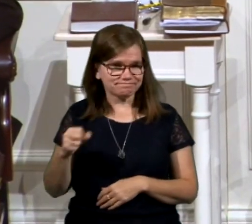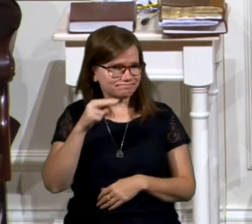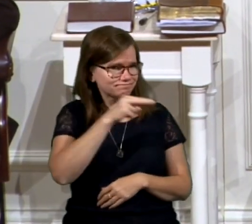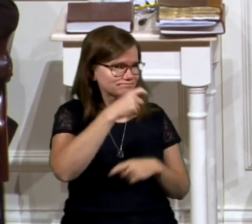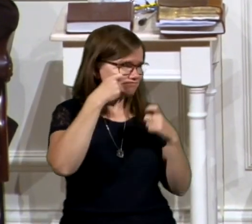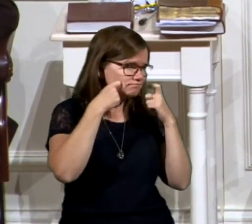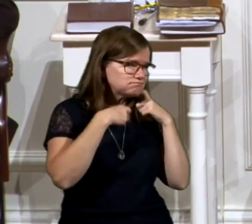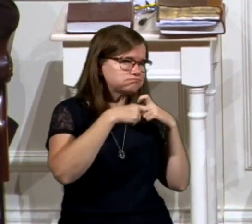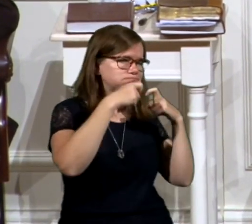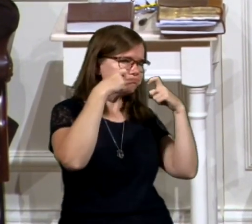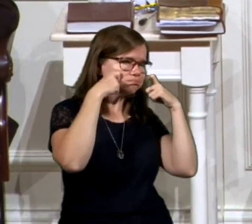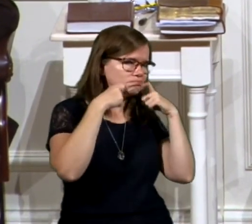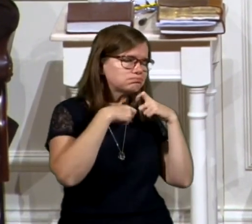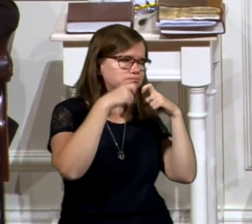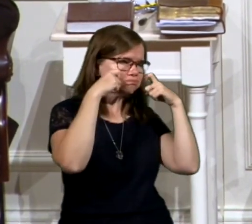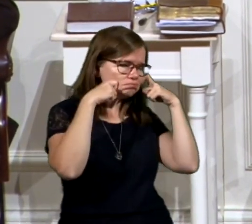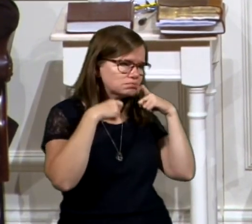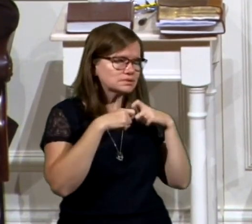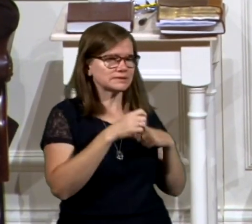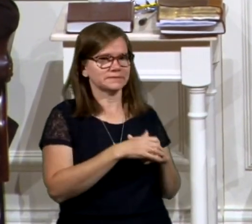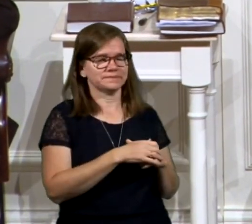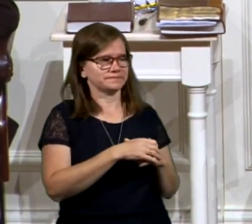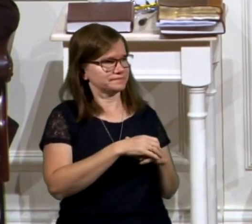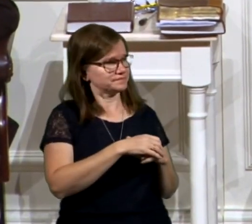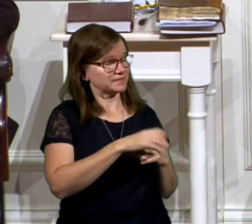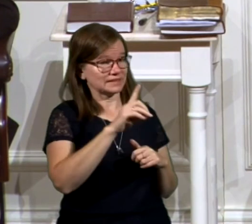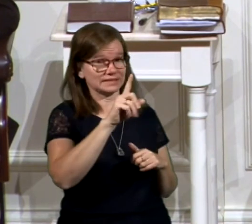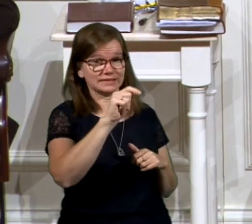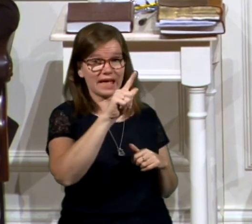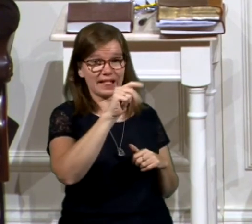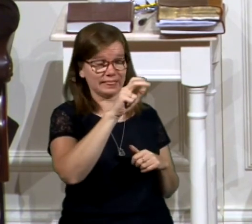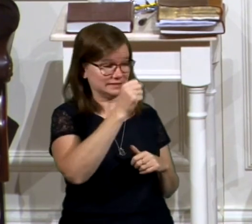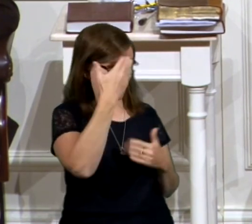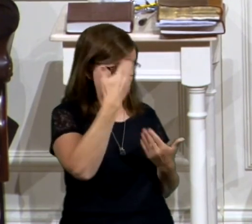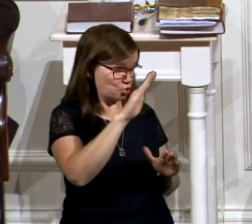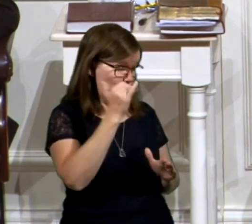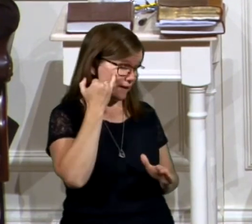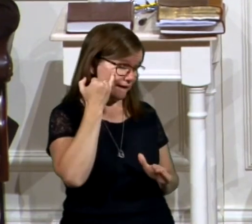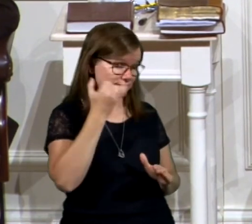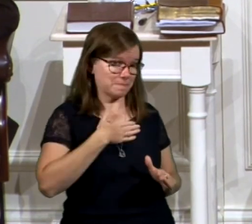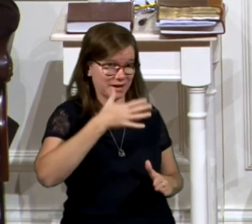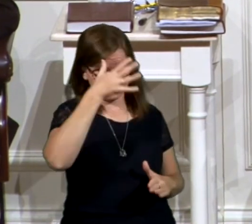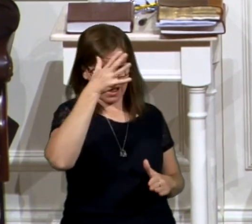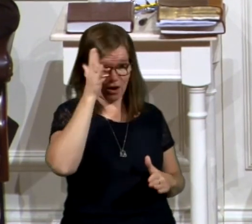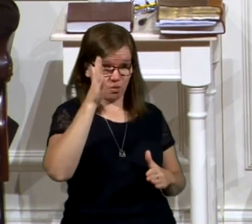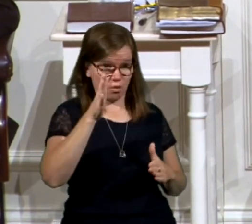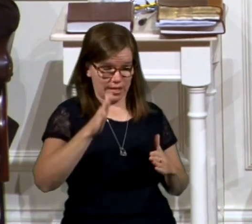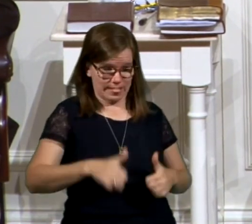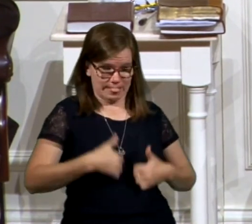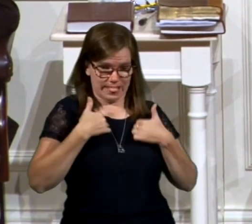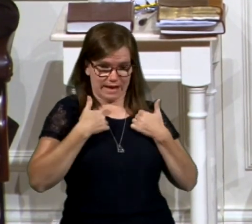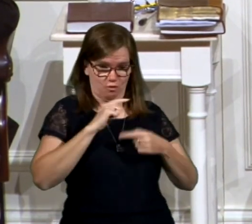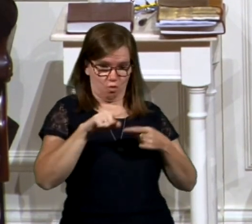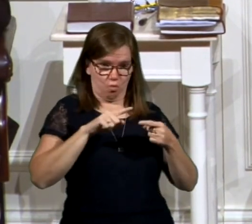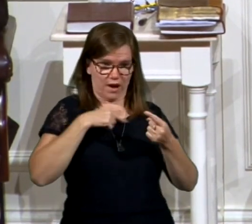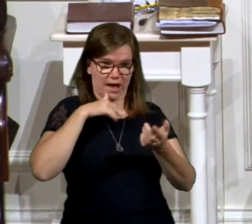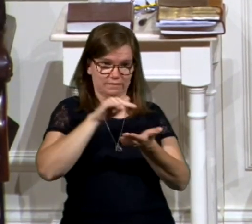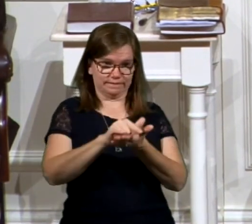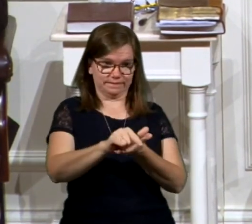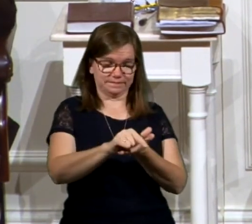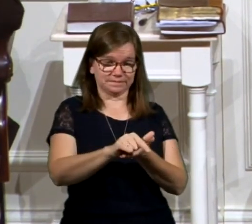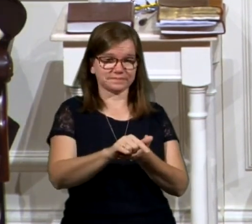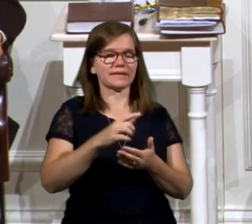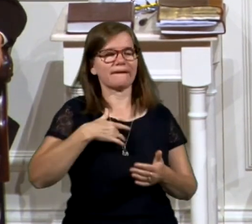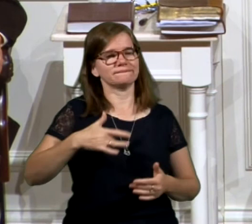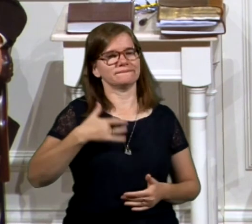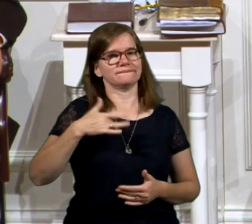at the lights of the city of Dallas and realizing, you know, I don't know if my dad's going to be alive when I ever land. But boy, I felt like the Lord just